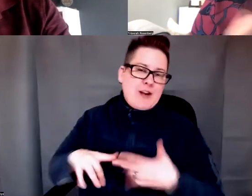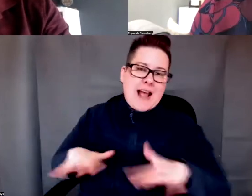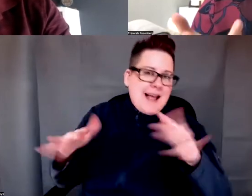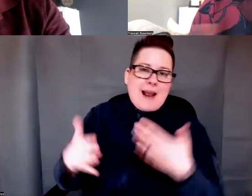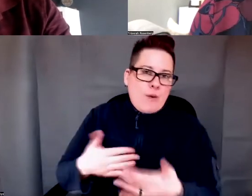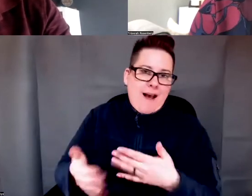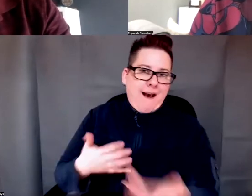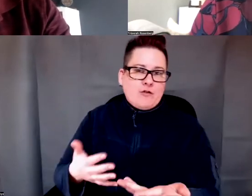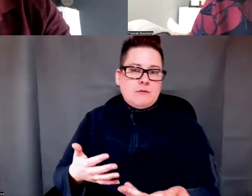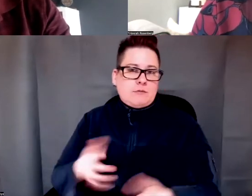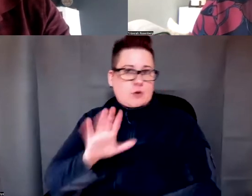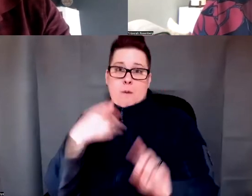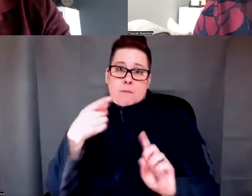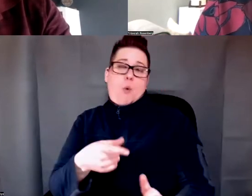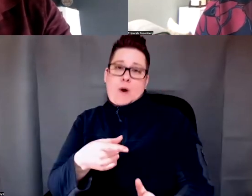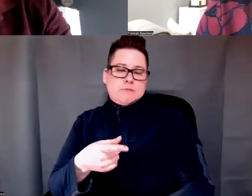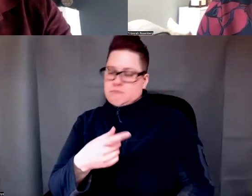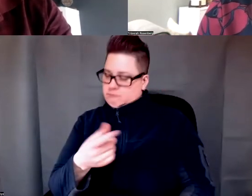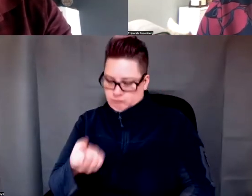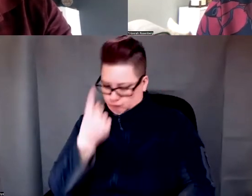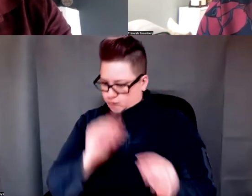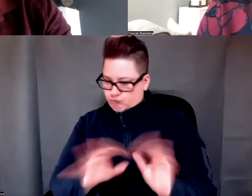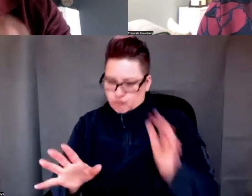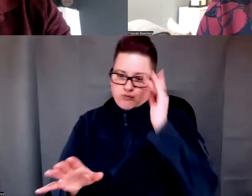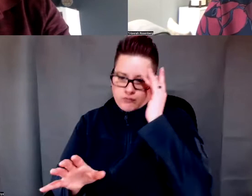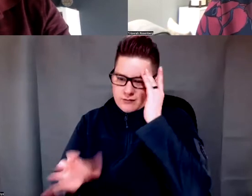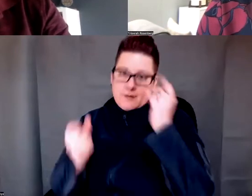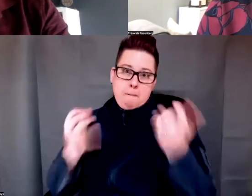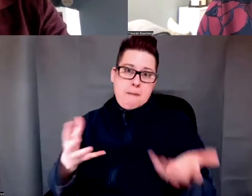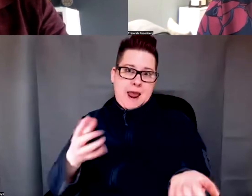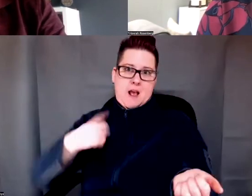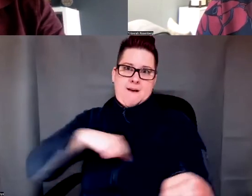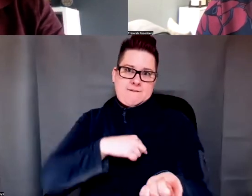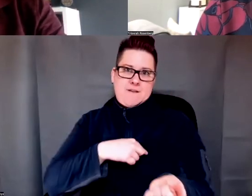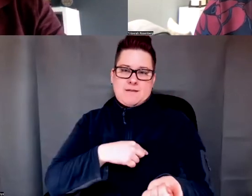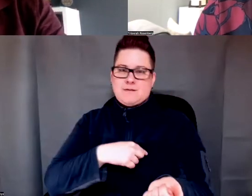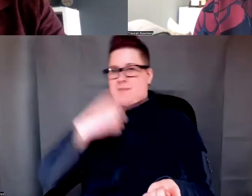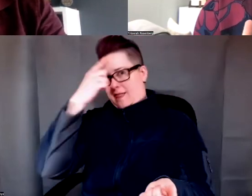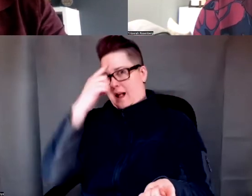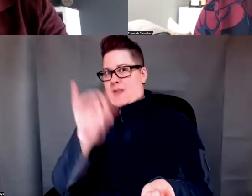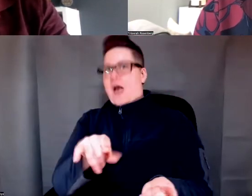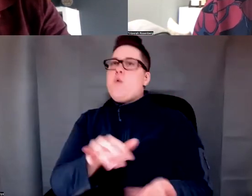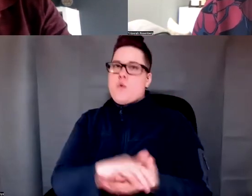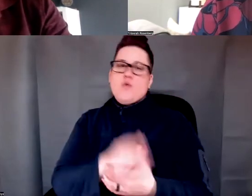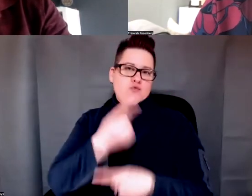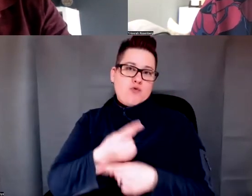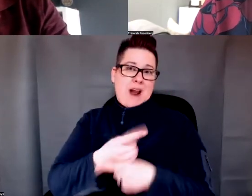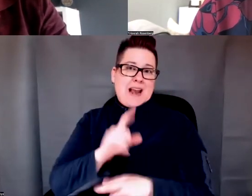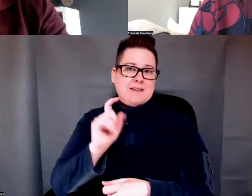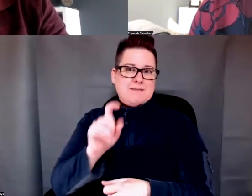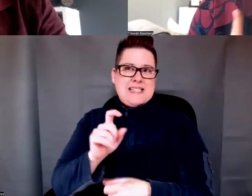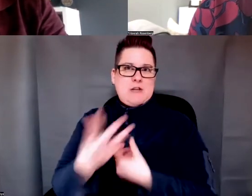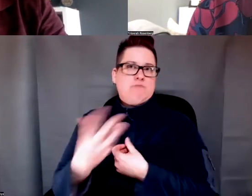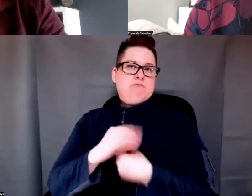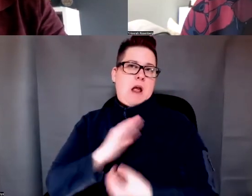And so your point is extraordinarily well taken and clearly is on many of our minds as things that need to be integrated into our treatment.